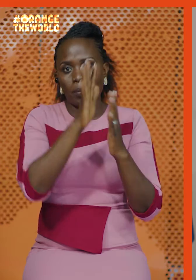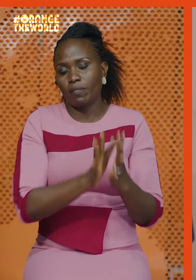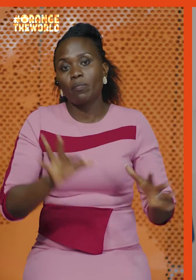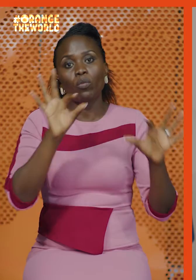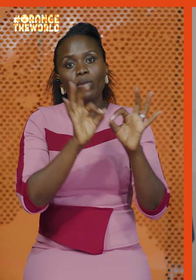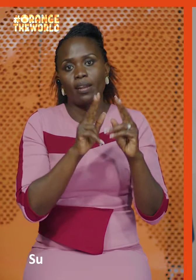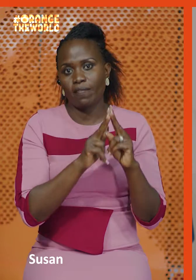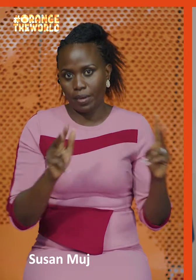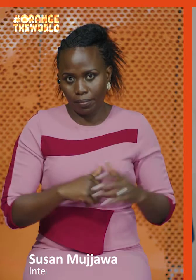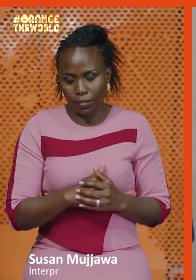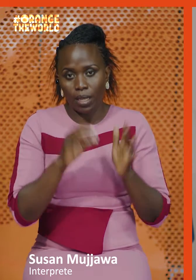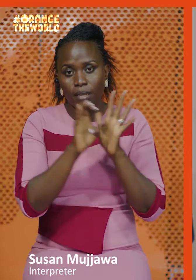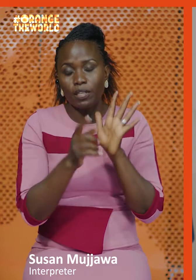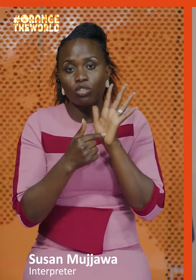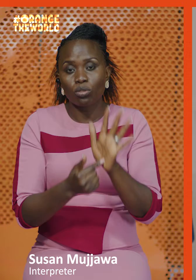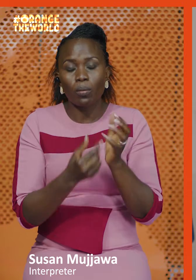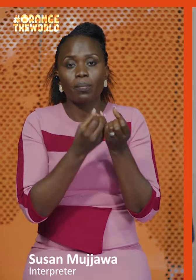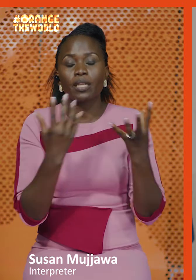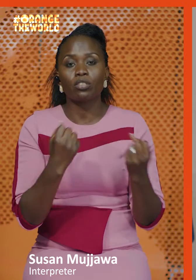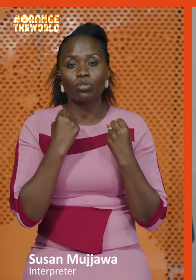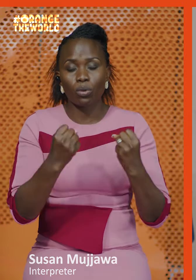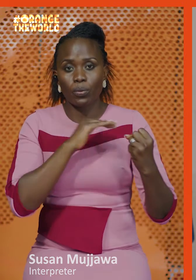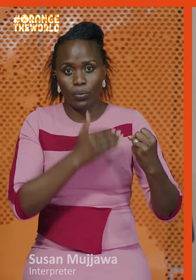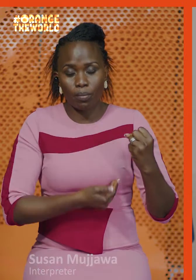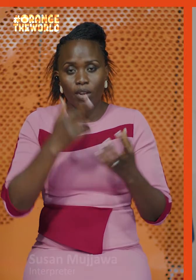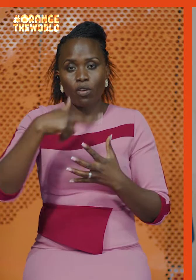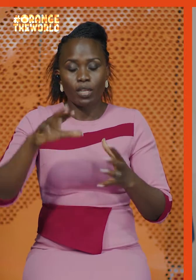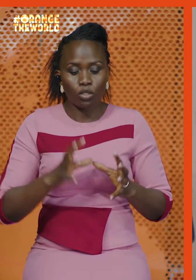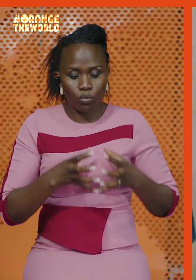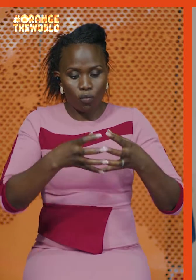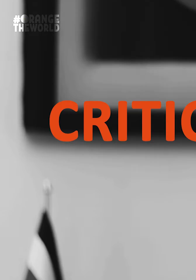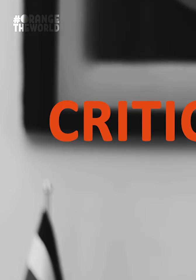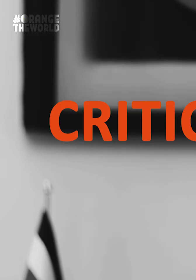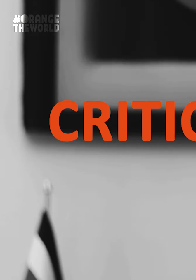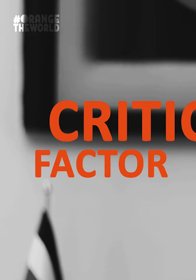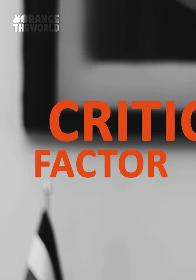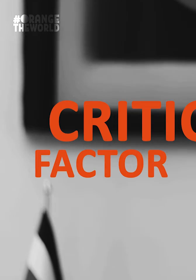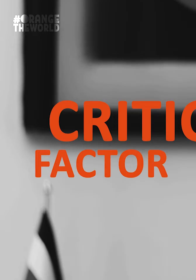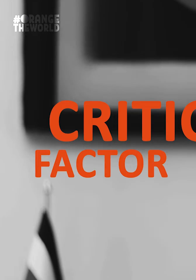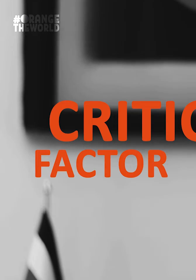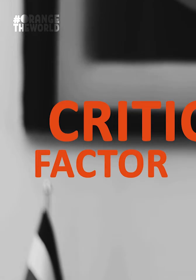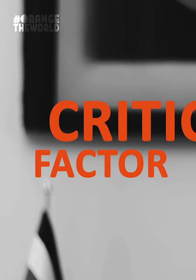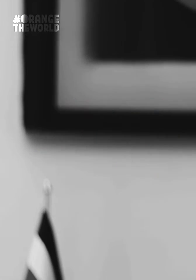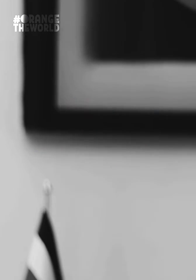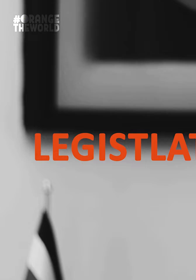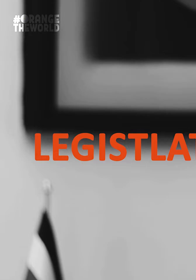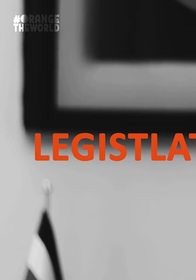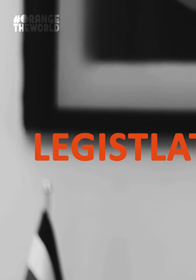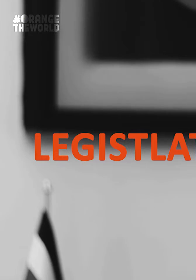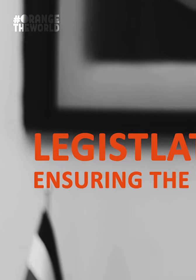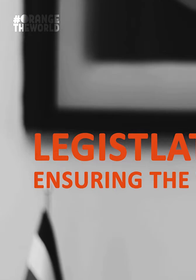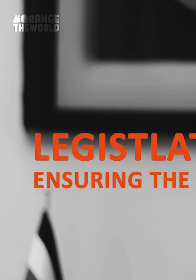Evidence shows that the existence of strong women's rights movement is a critical factor both for the